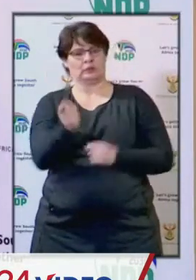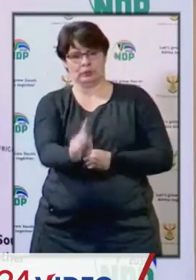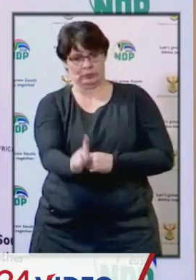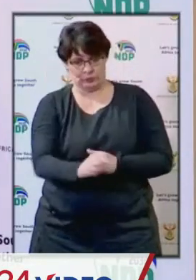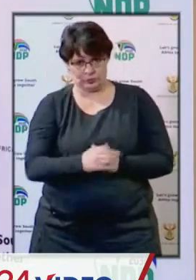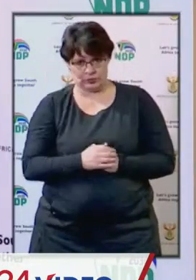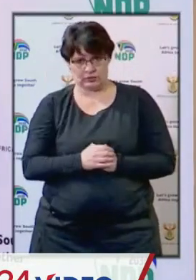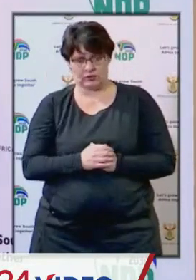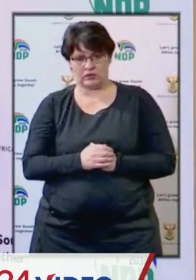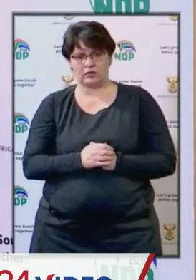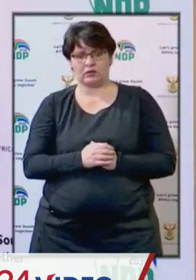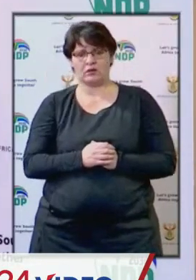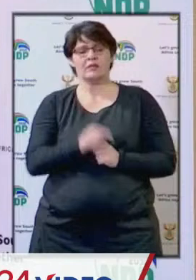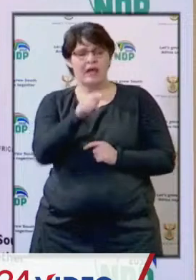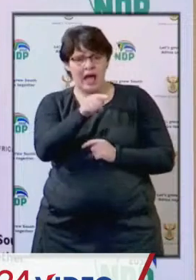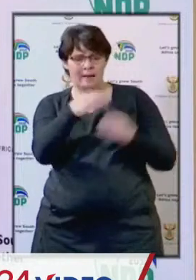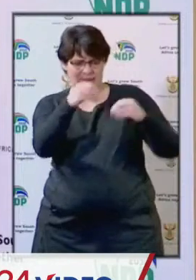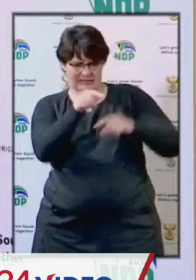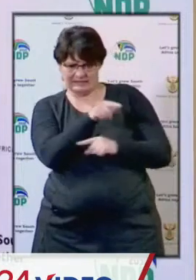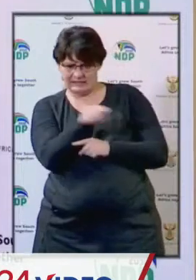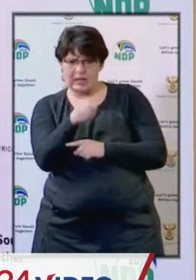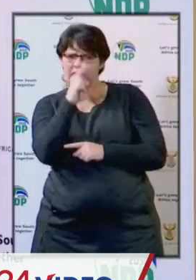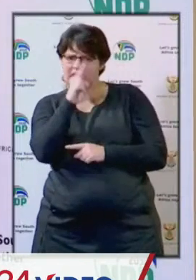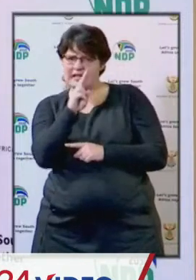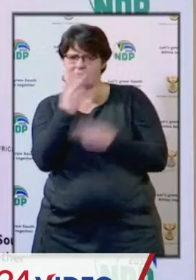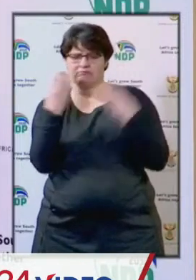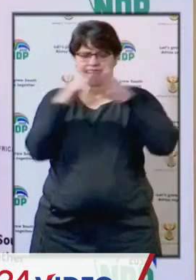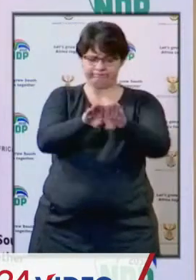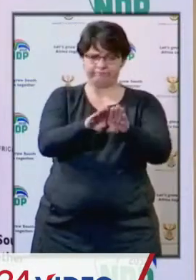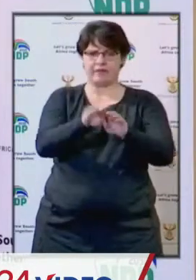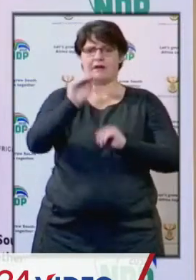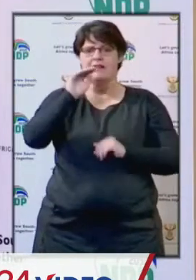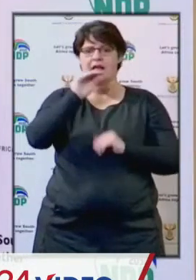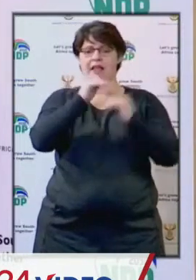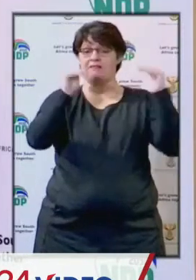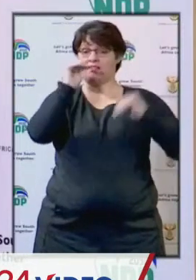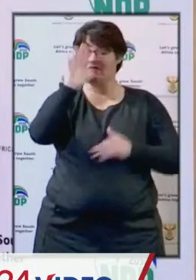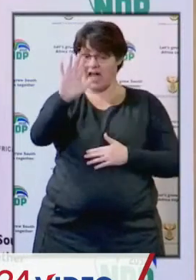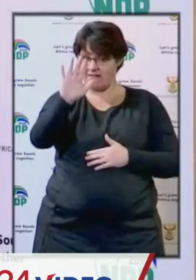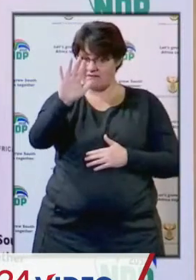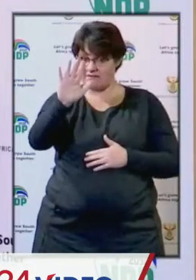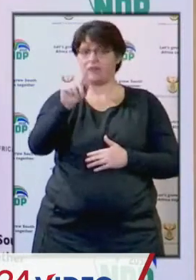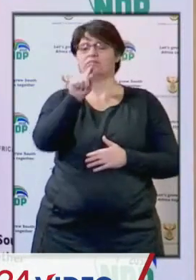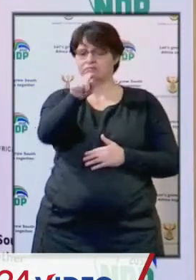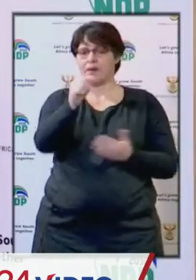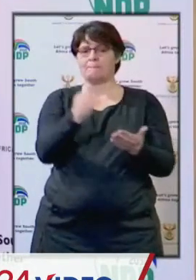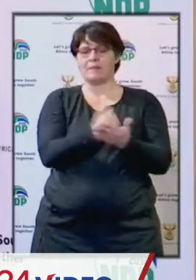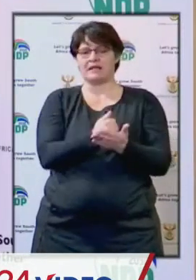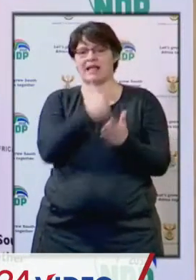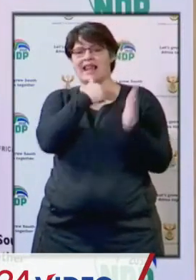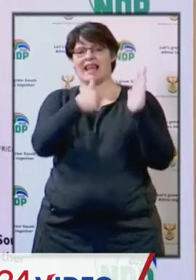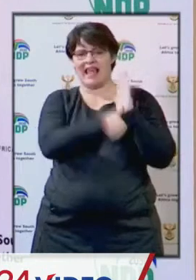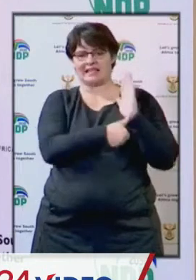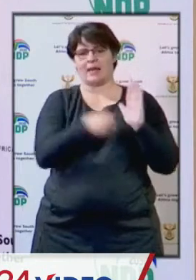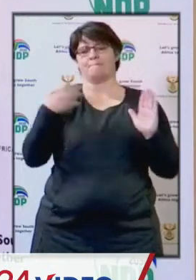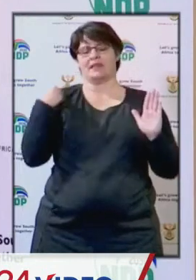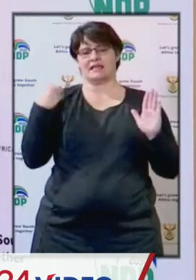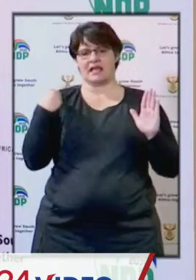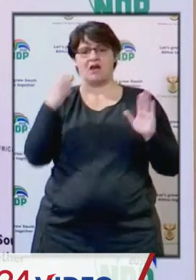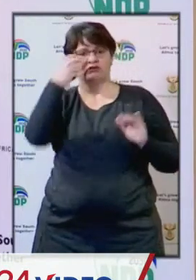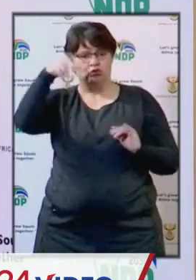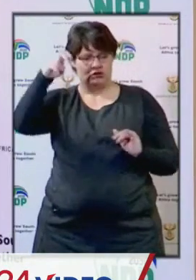establishment will note that since level five, you have been required to request a letter from the Minister